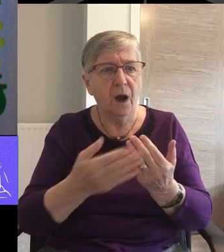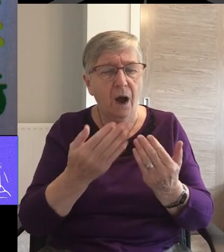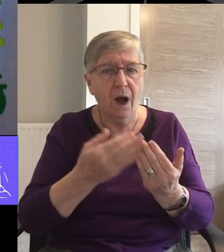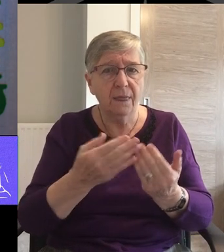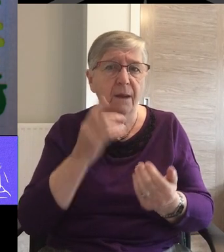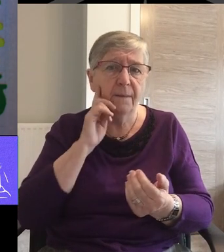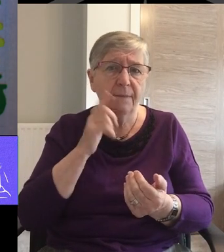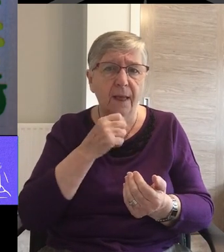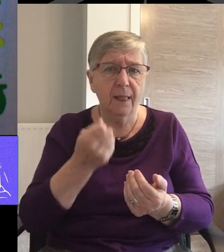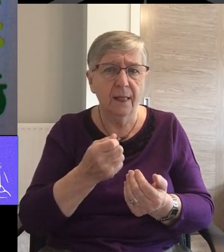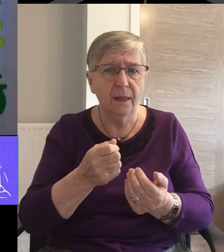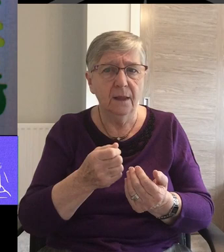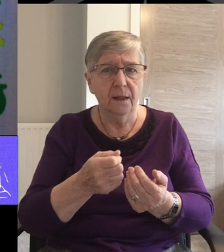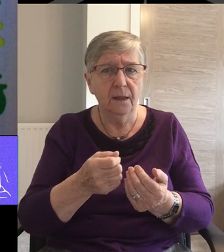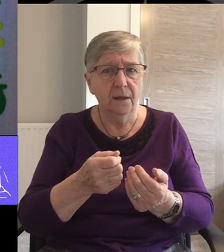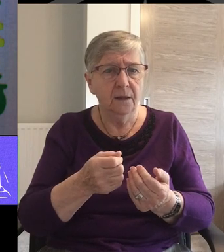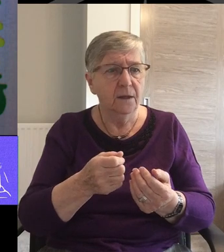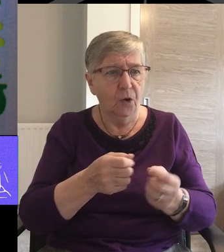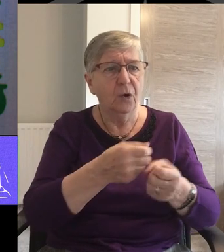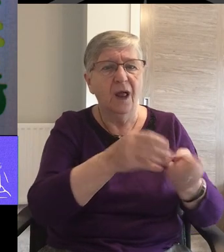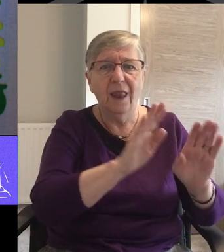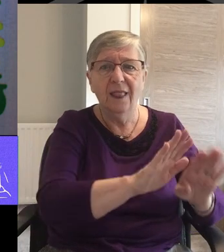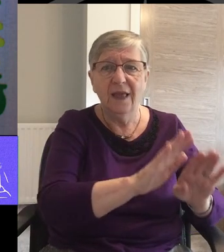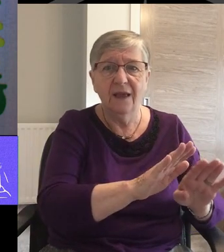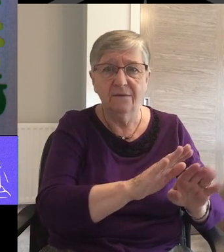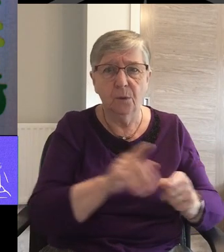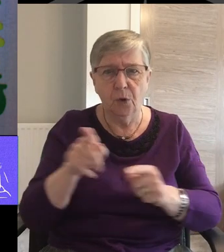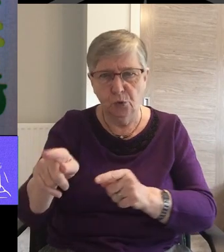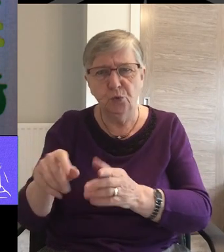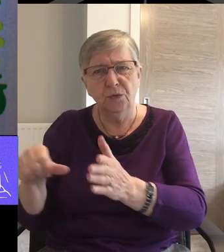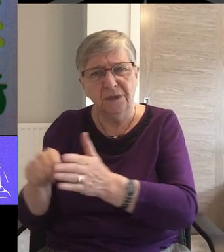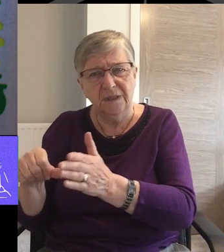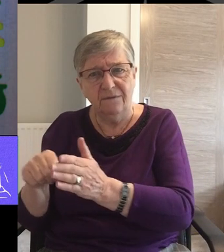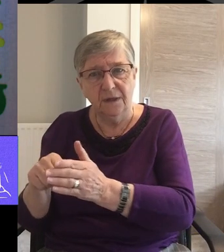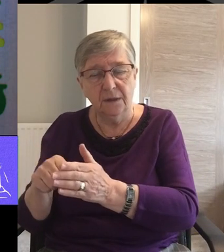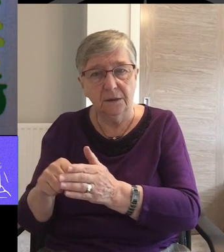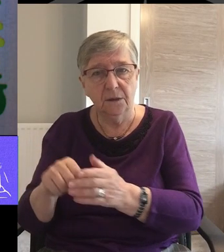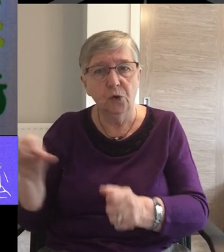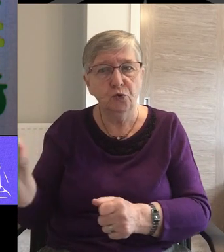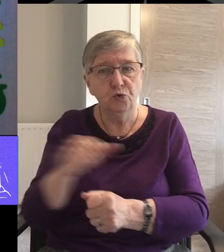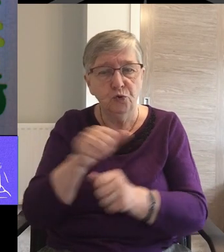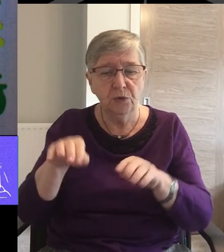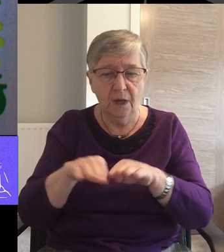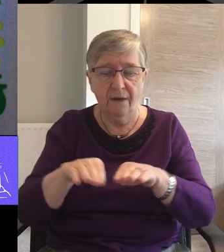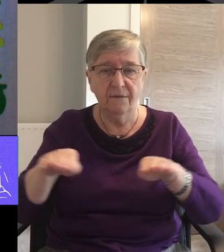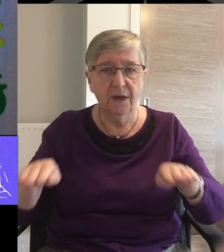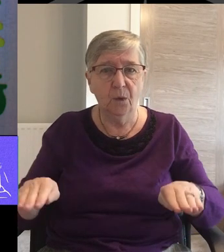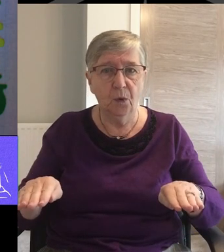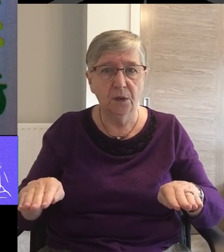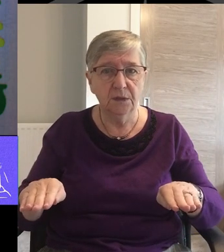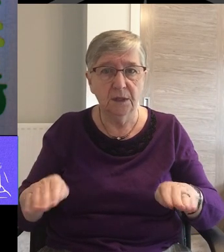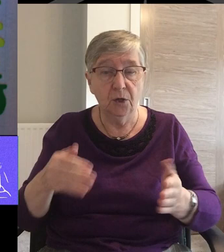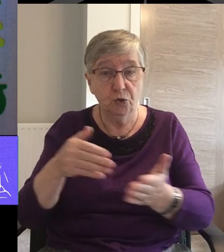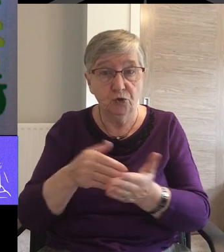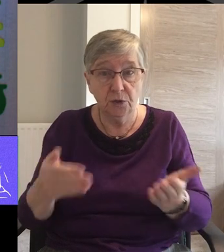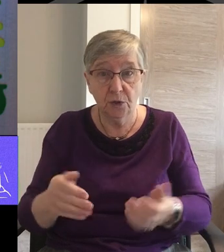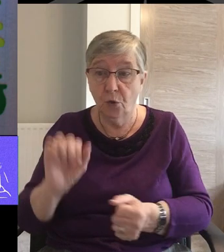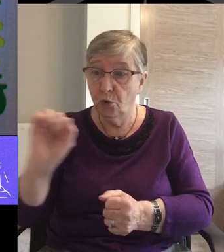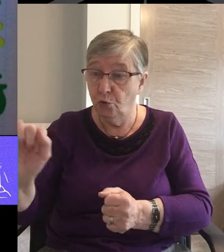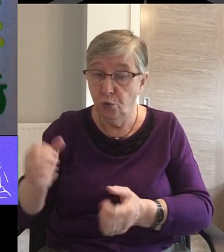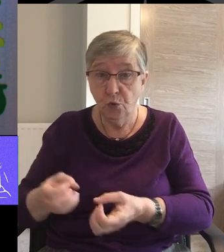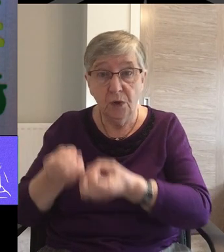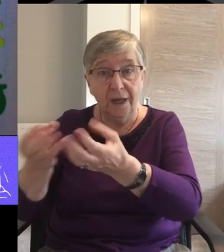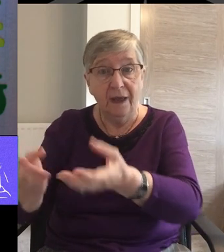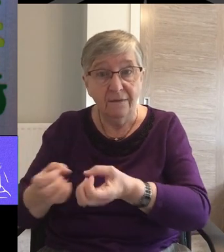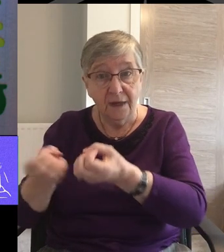while you are hard-pressed But there might be equality At the present time Your plenty will supply